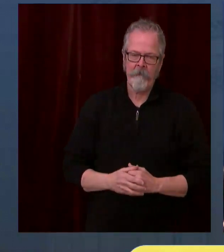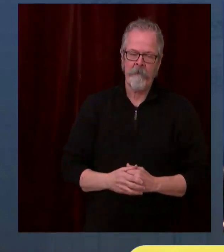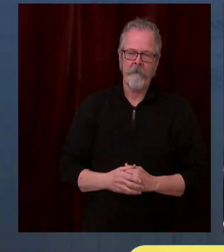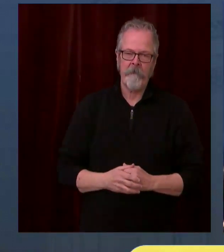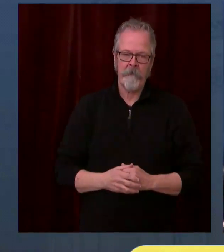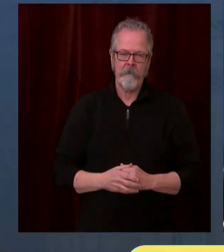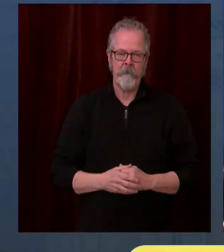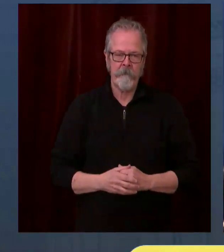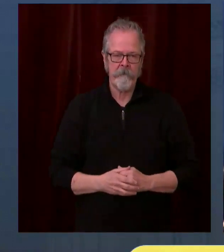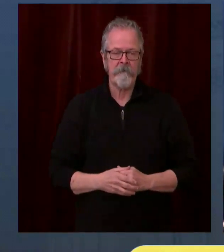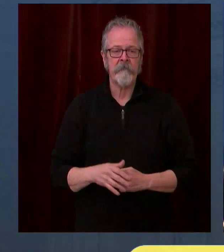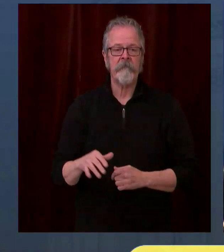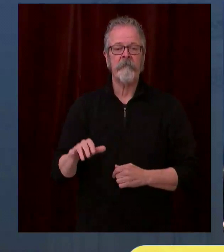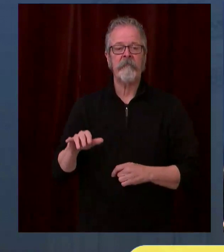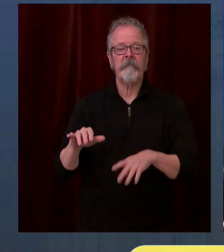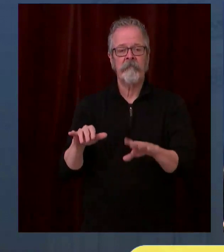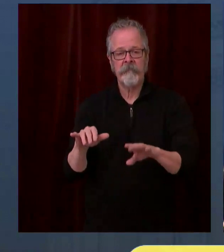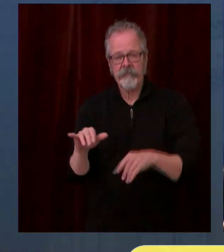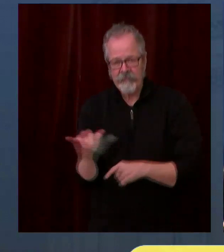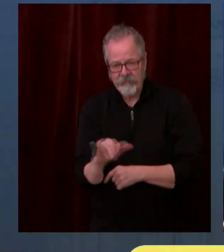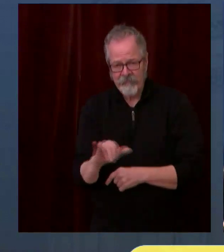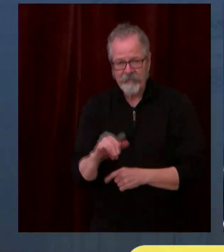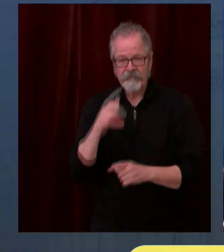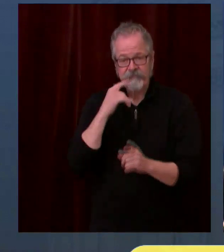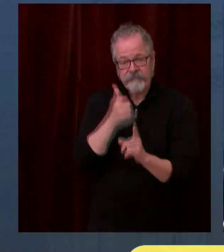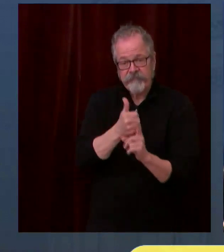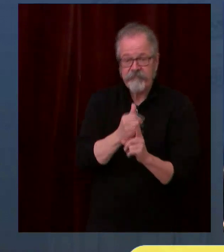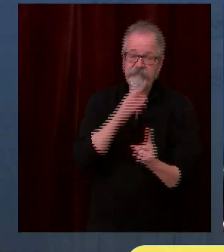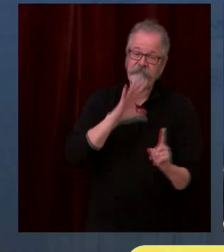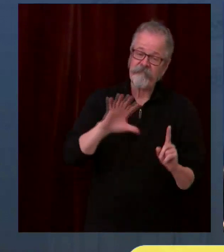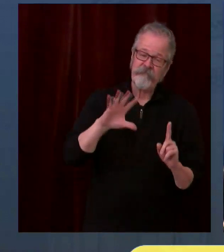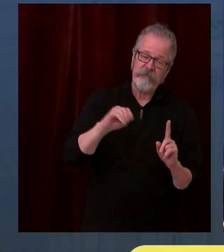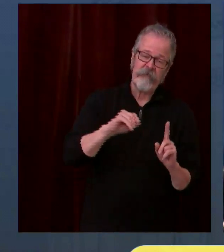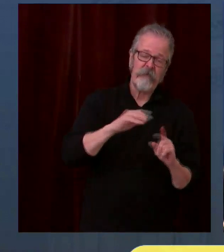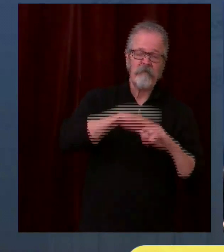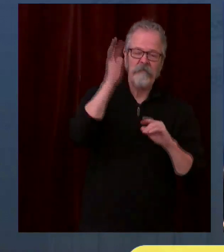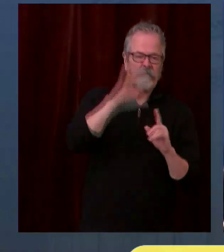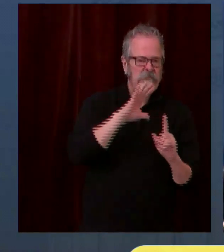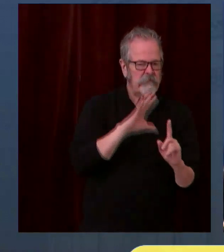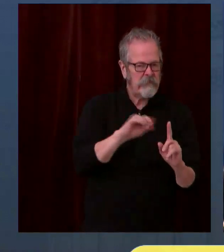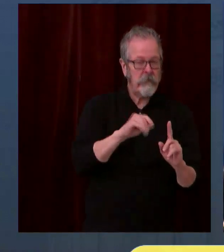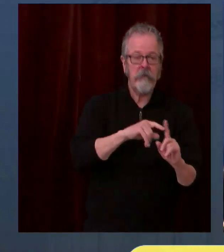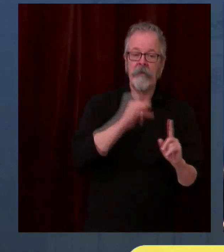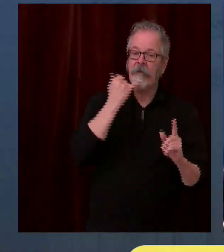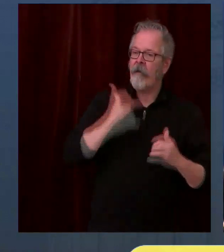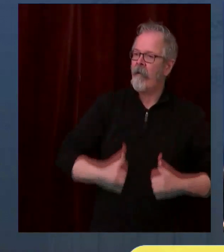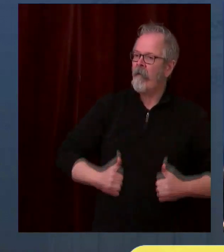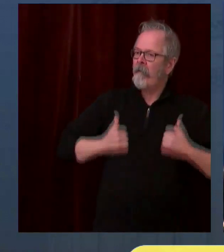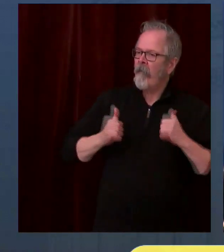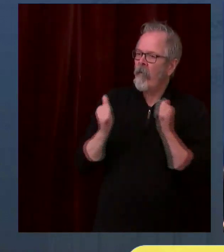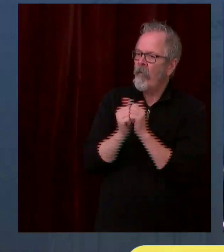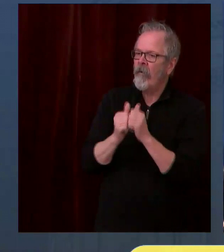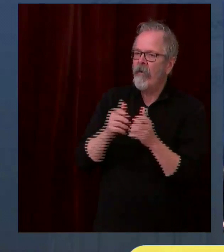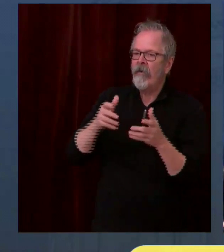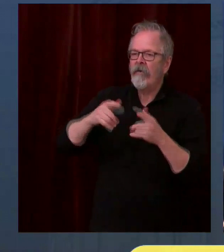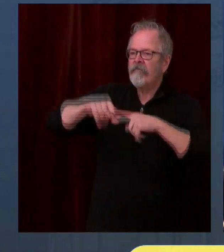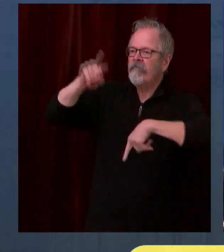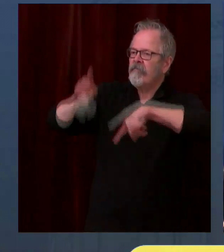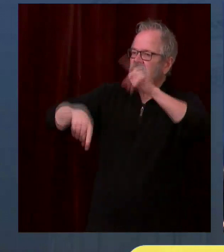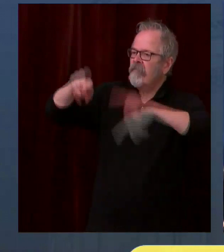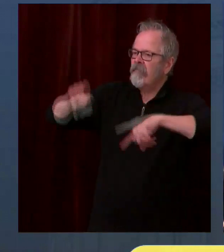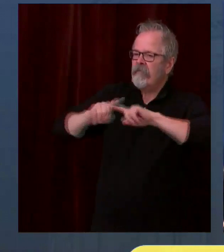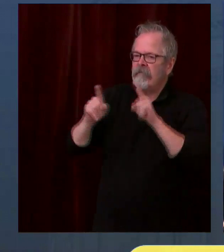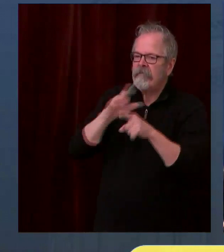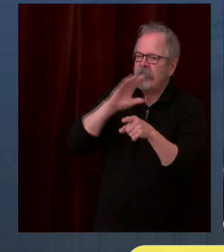over who are living in multi-generational households will also be eligible in this tier. One of our measures to